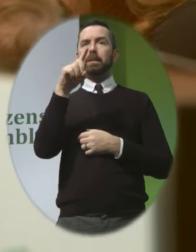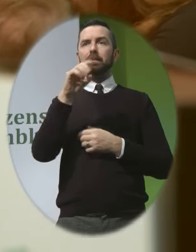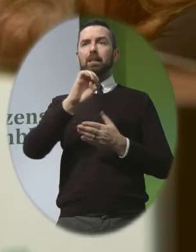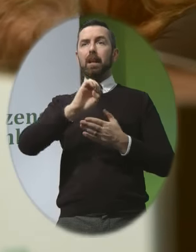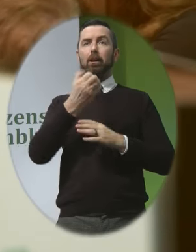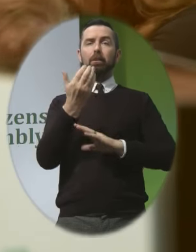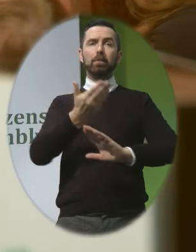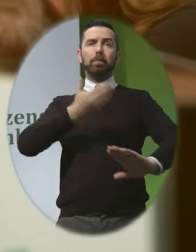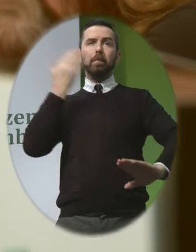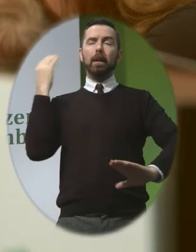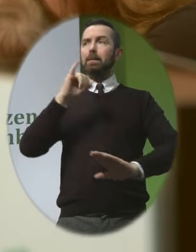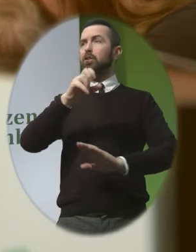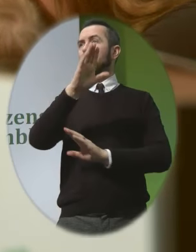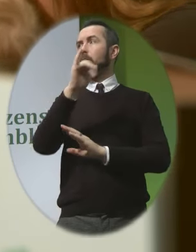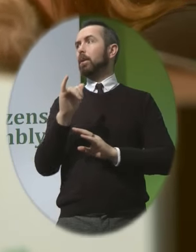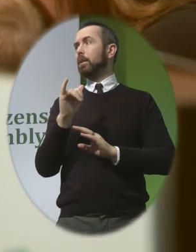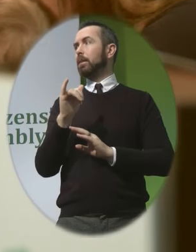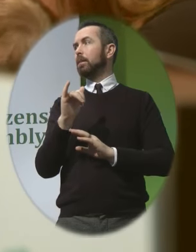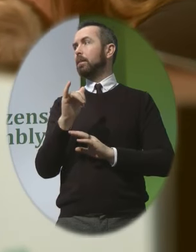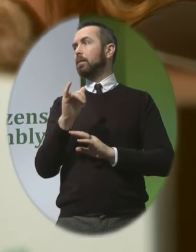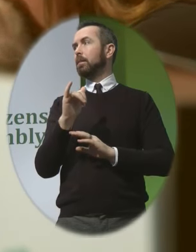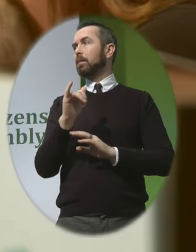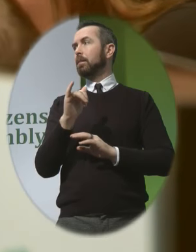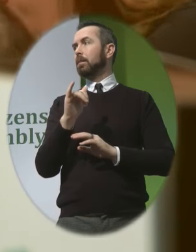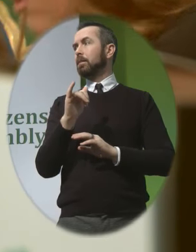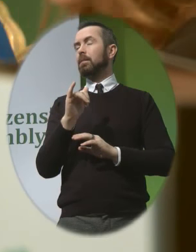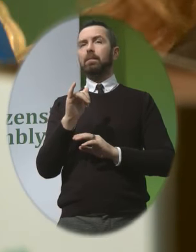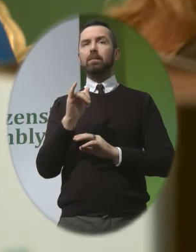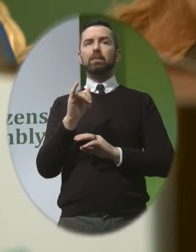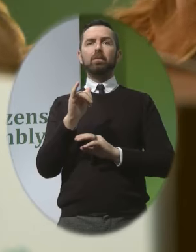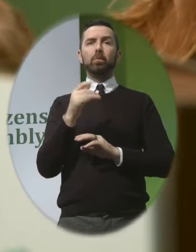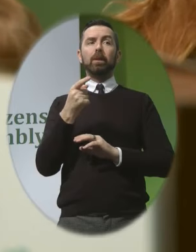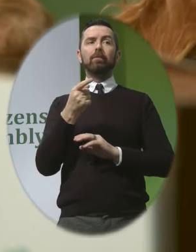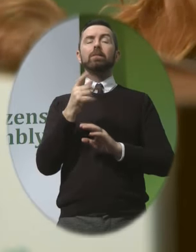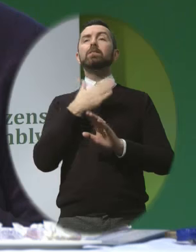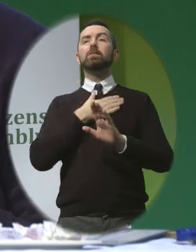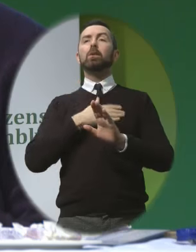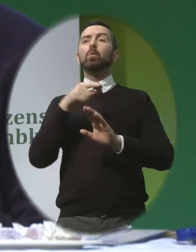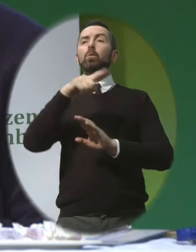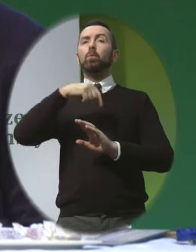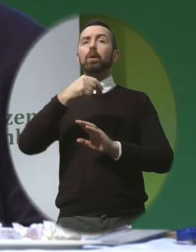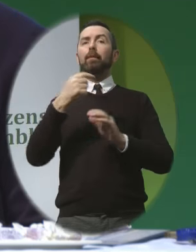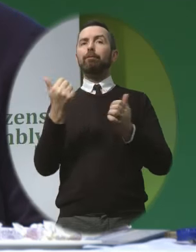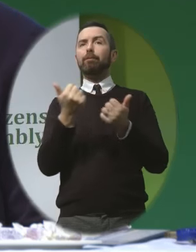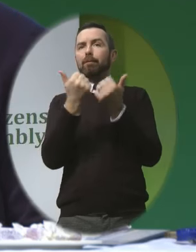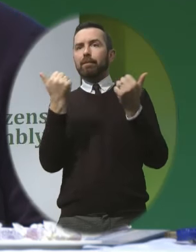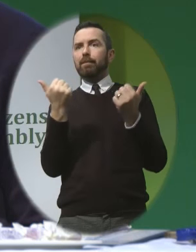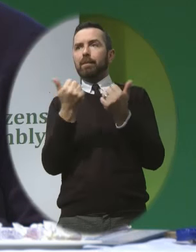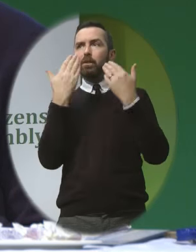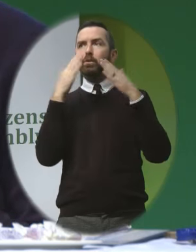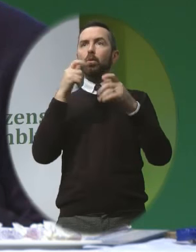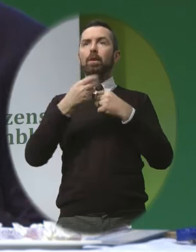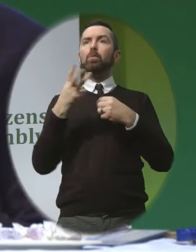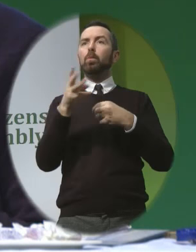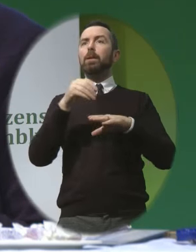January That we were going this route And I think, and this is my only view That failure to include